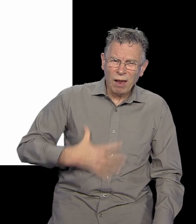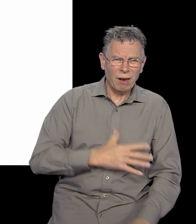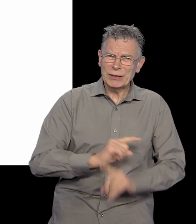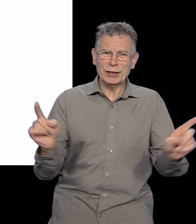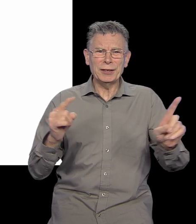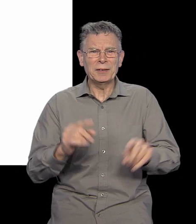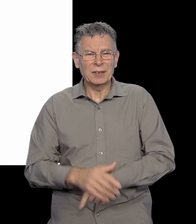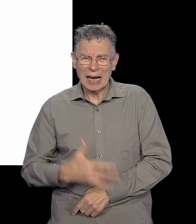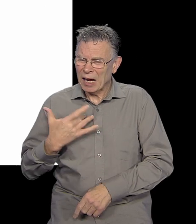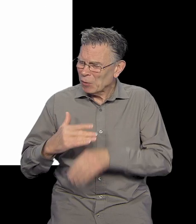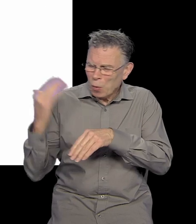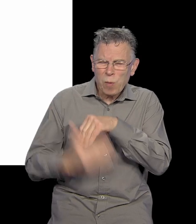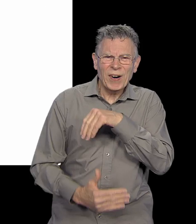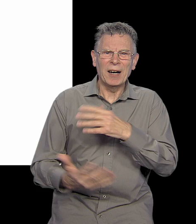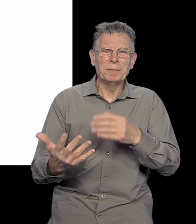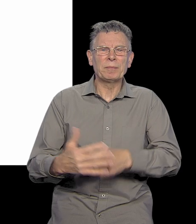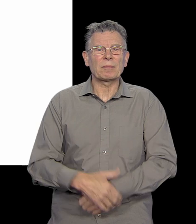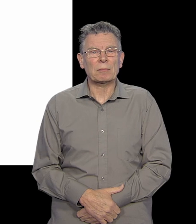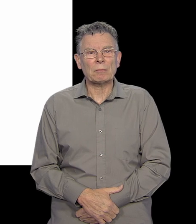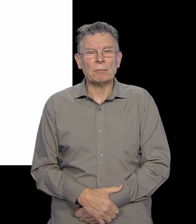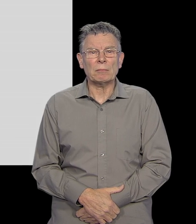My life is over.